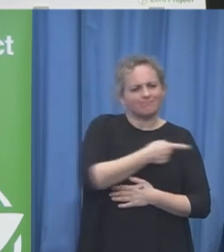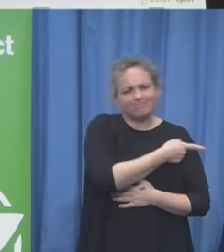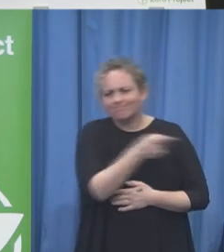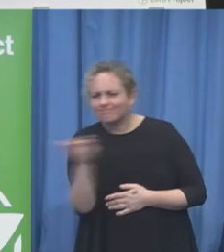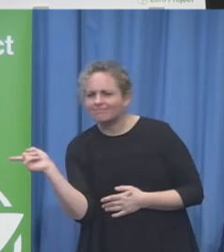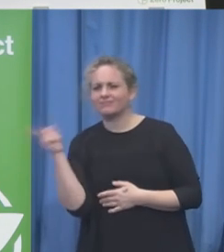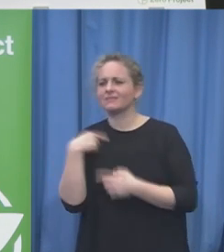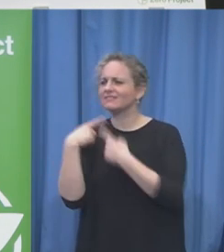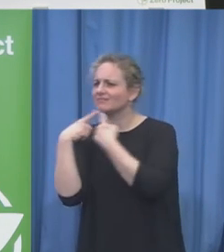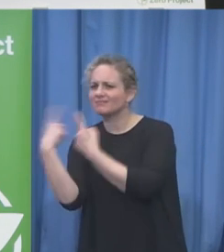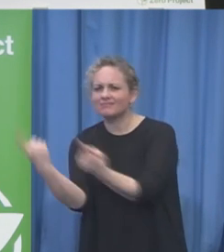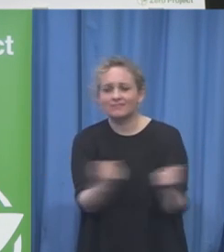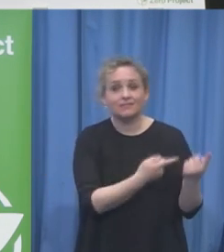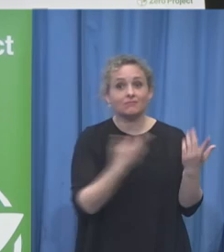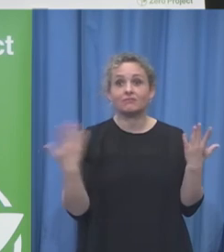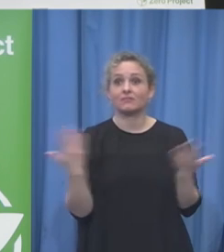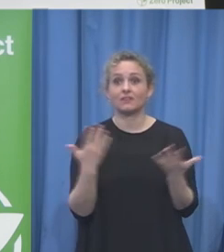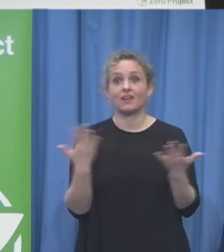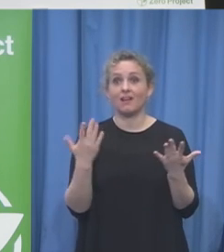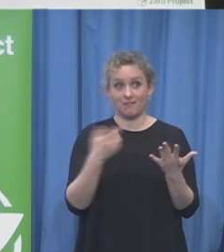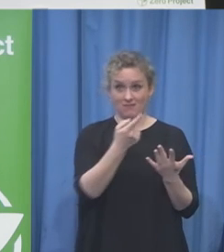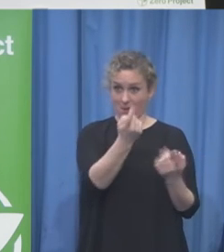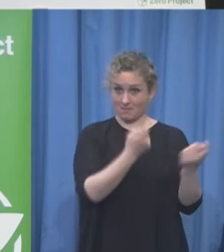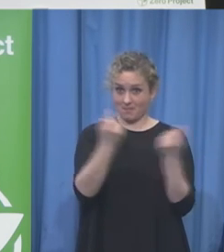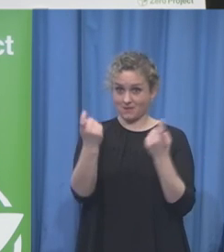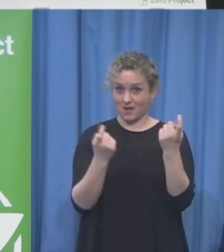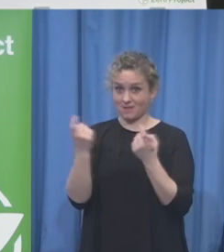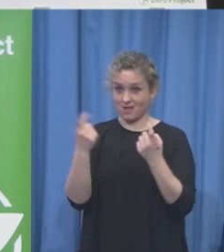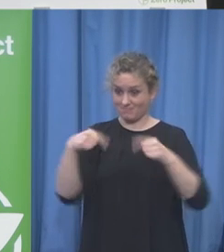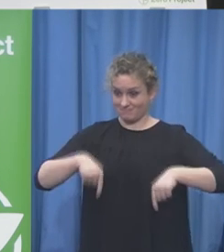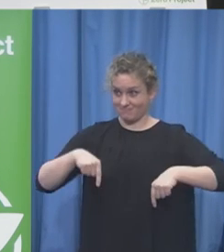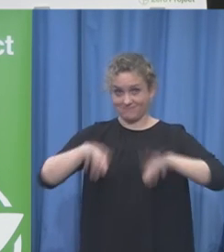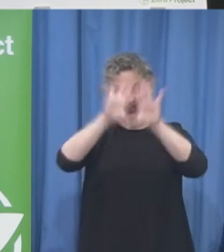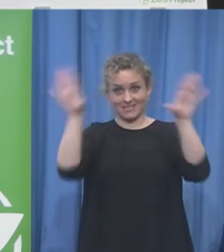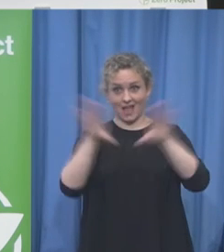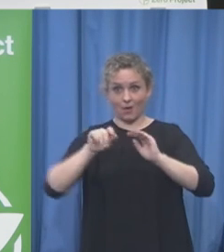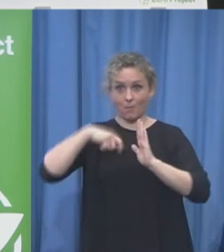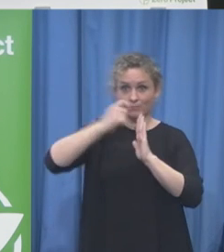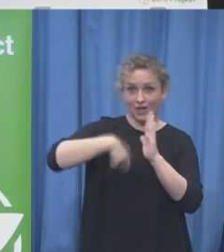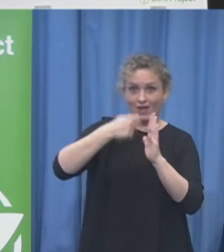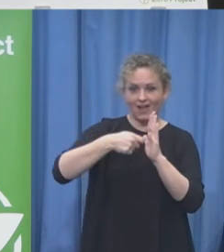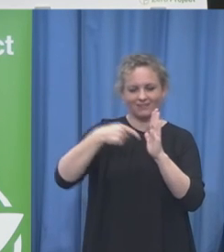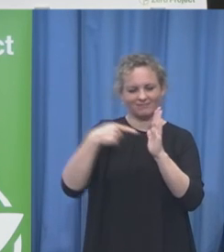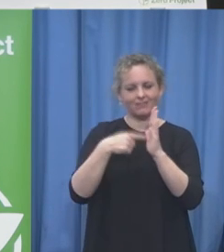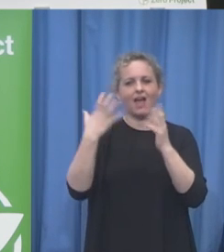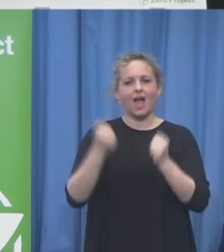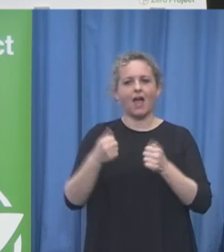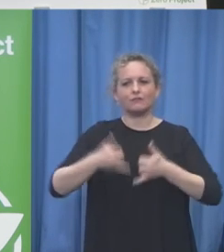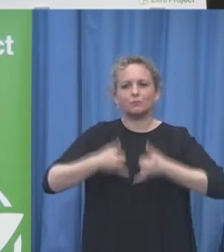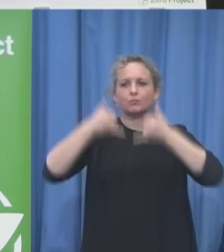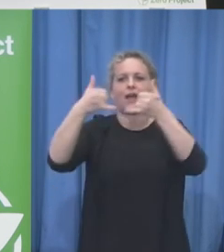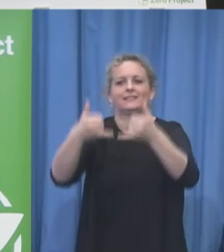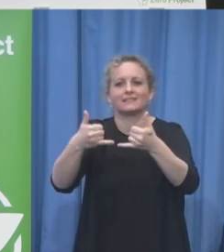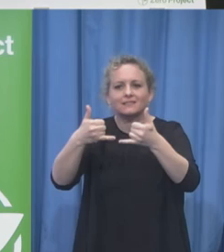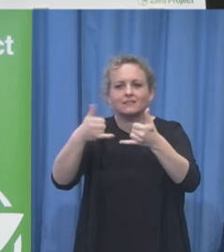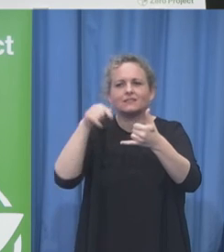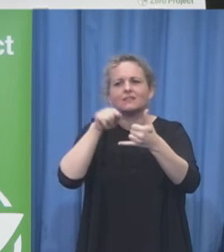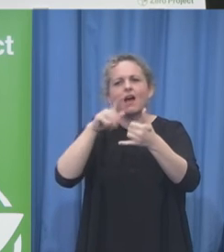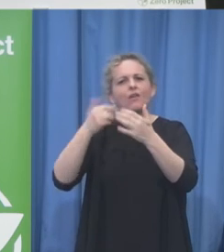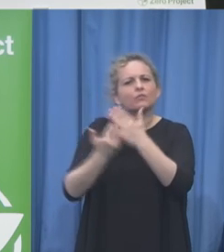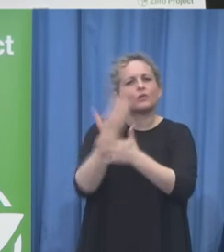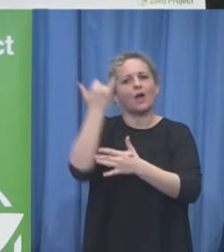have received the Zero Project Awards for innovative practices and innovative